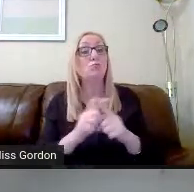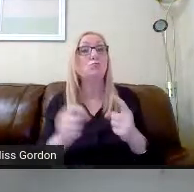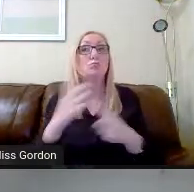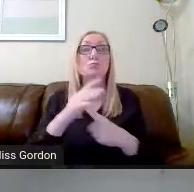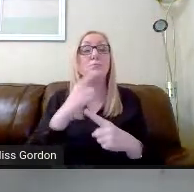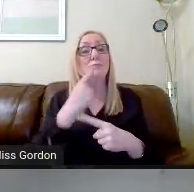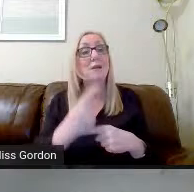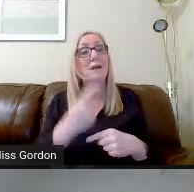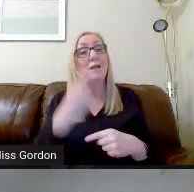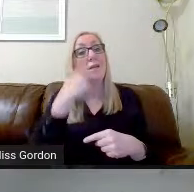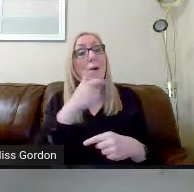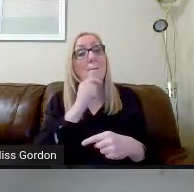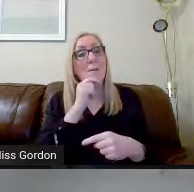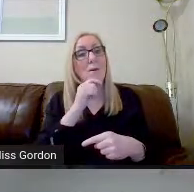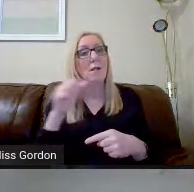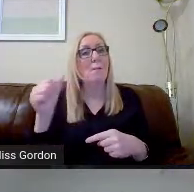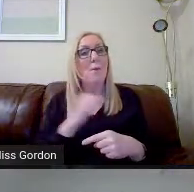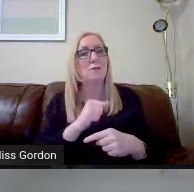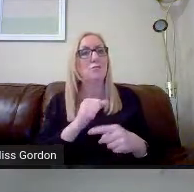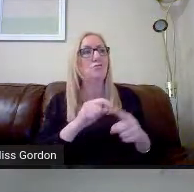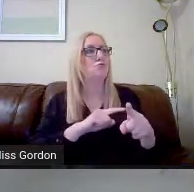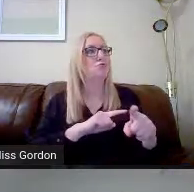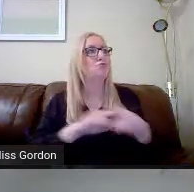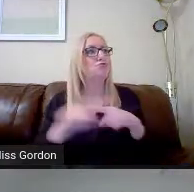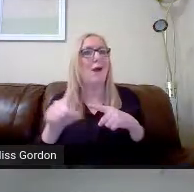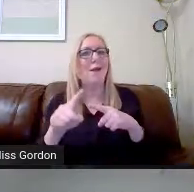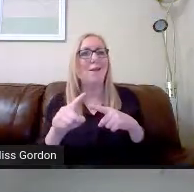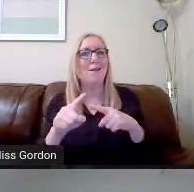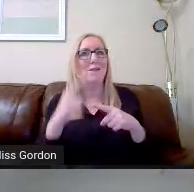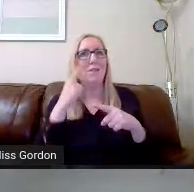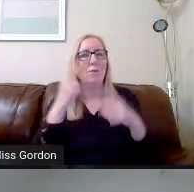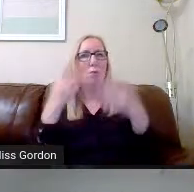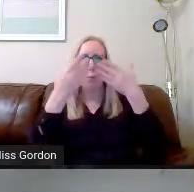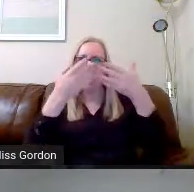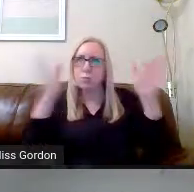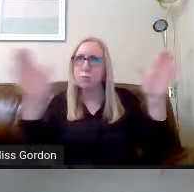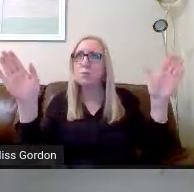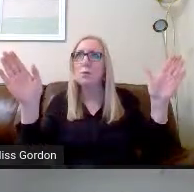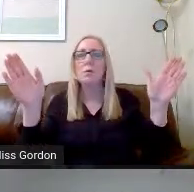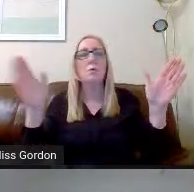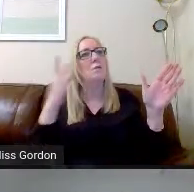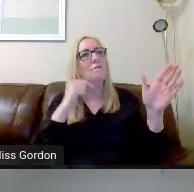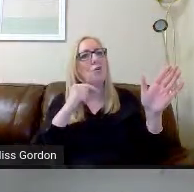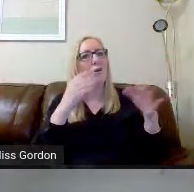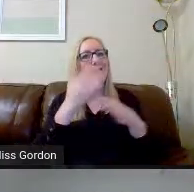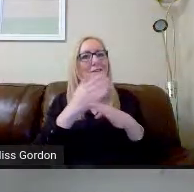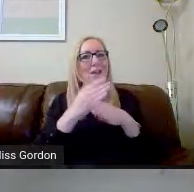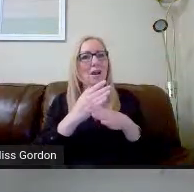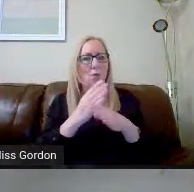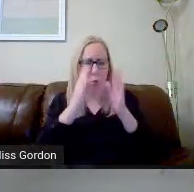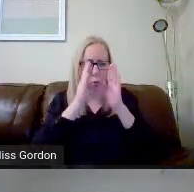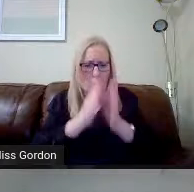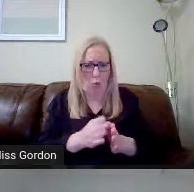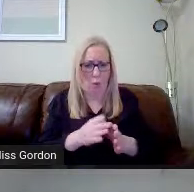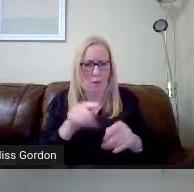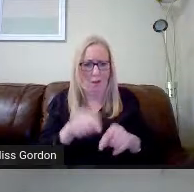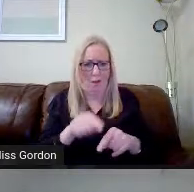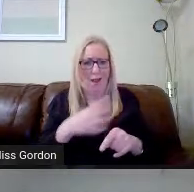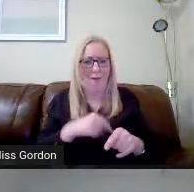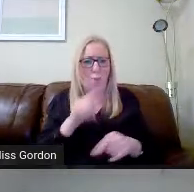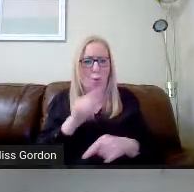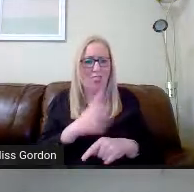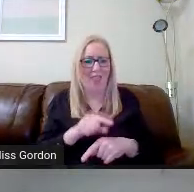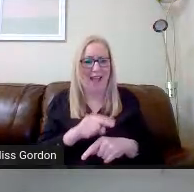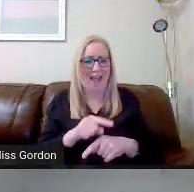keep as many doors open in terms of career as possible. And that's, to be honest with you, part of the